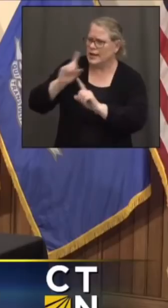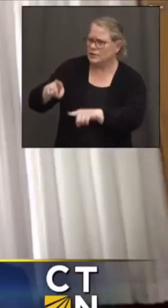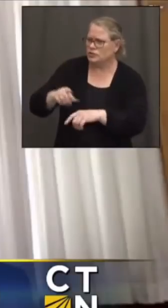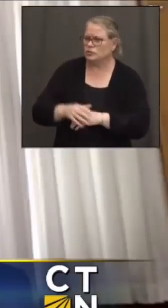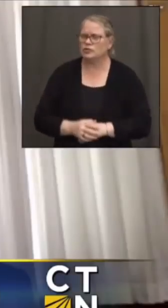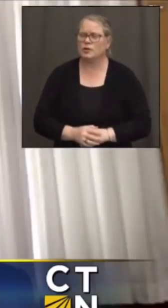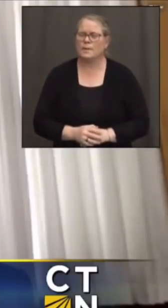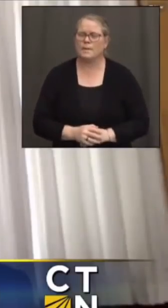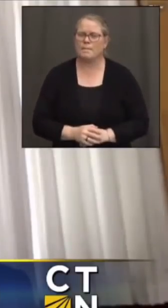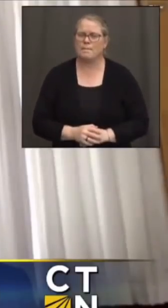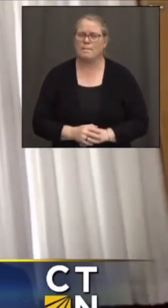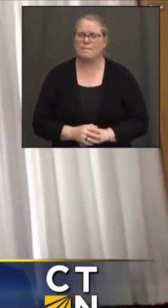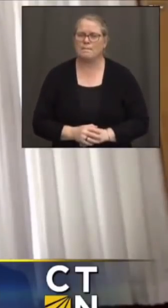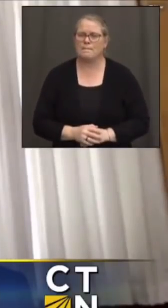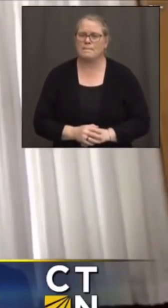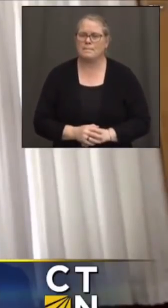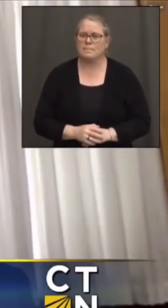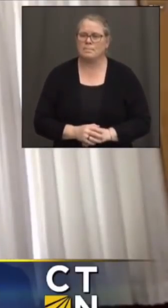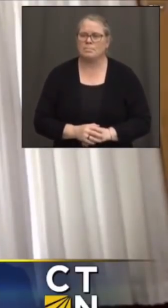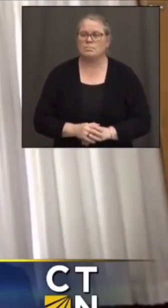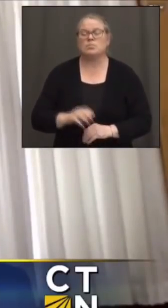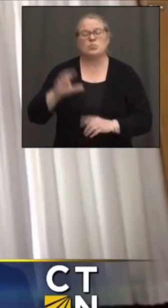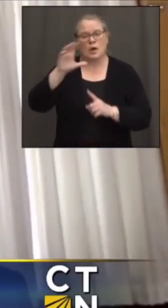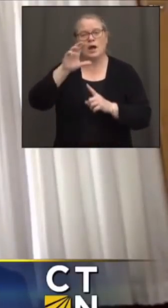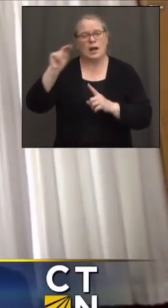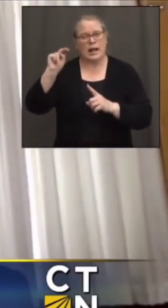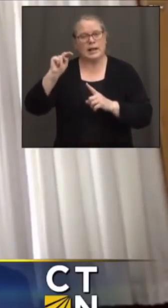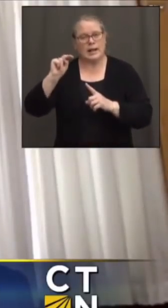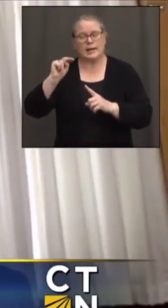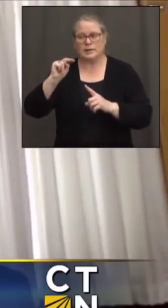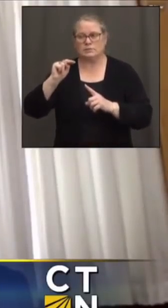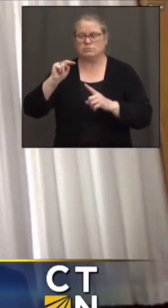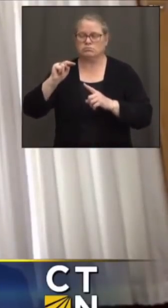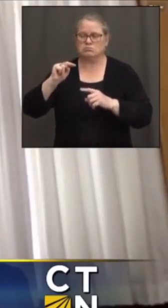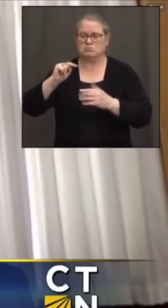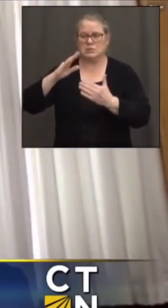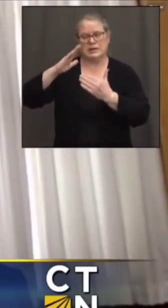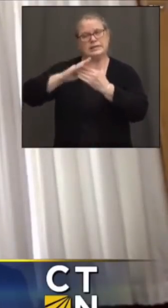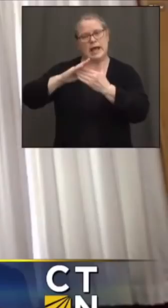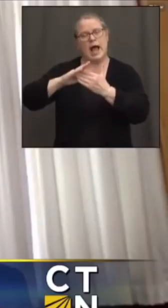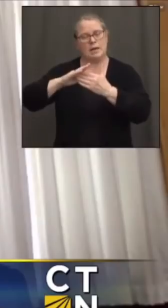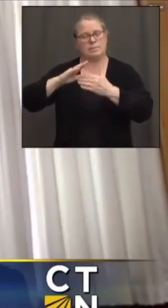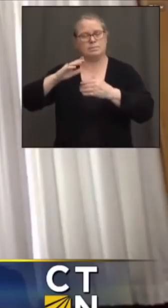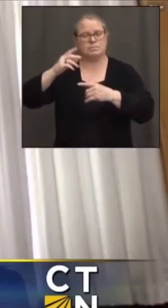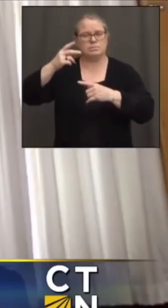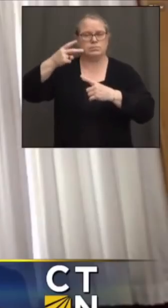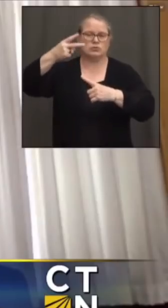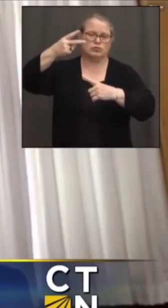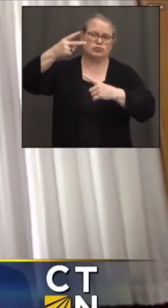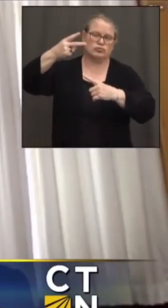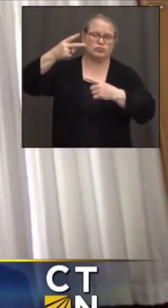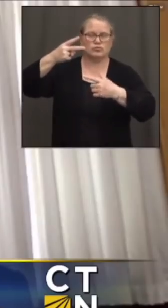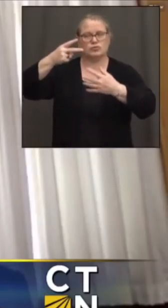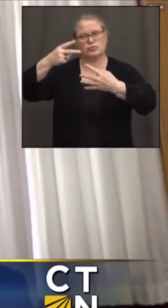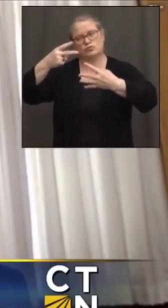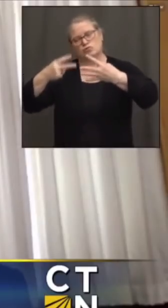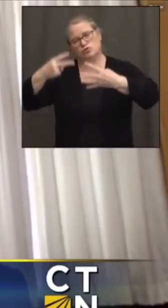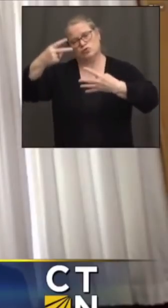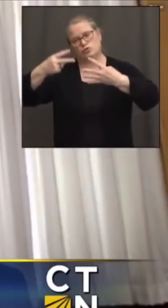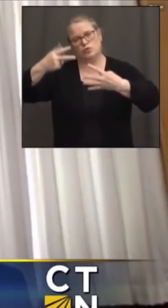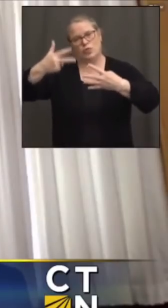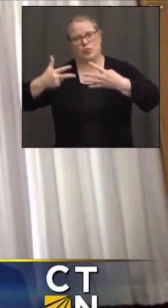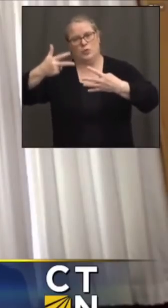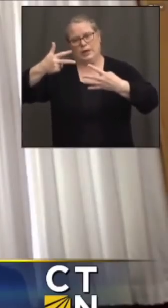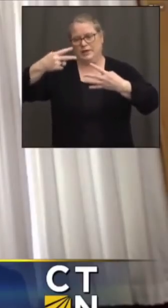Yeah, we've been – Connecticut's been pretty consistently in the top two to three to four states in the nation since the vaccines became